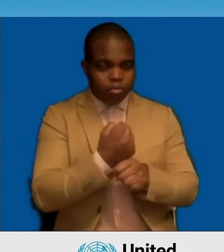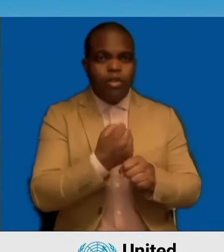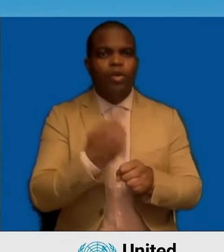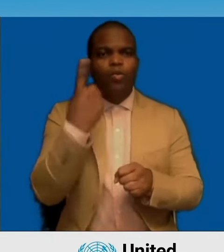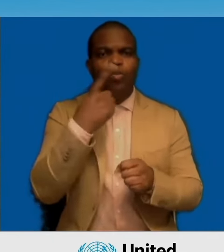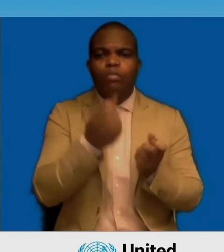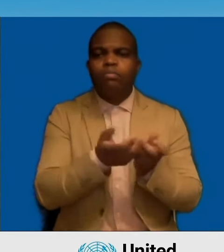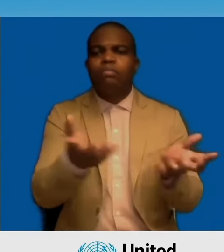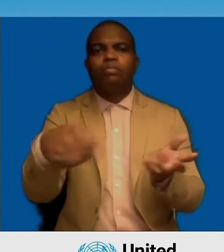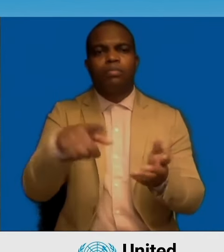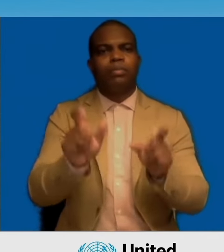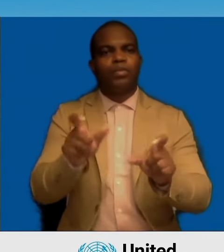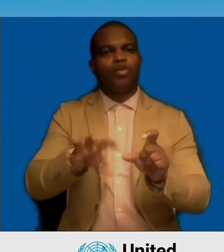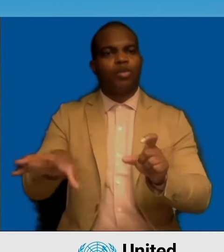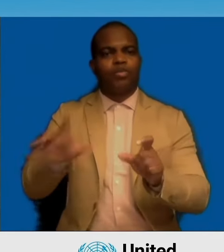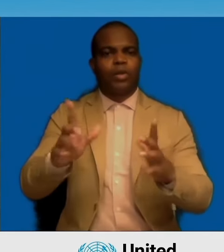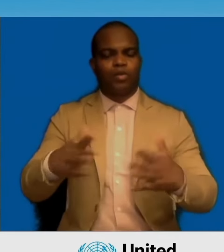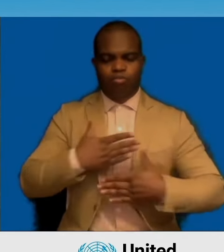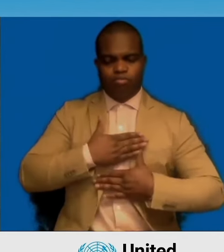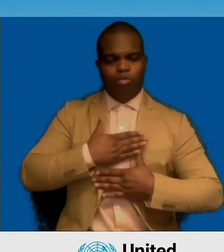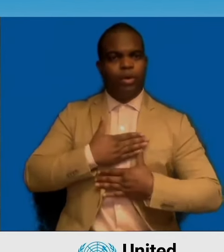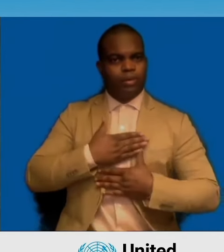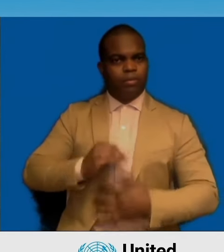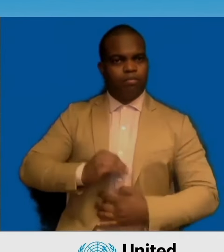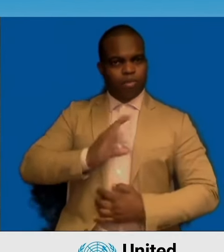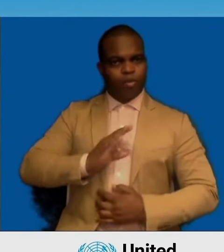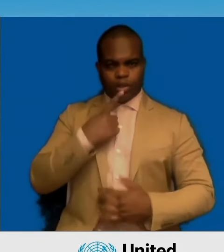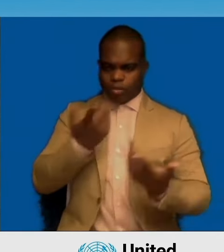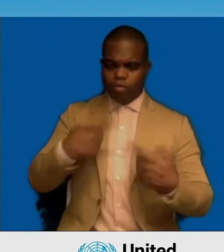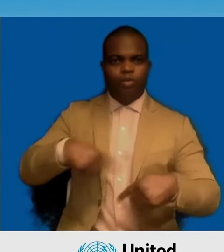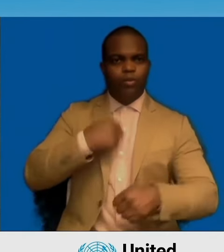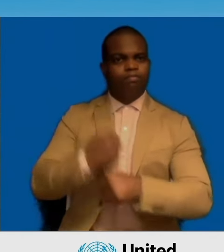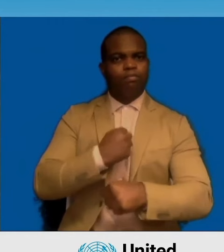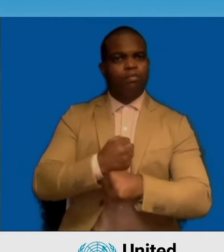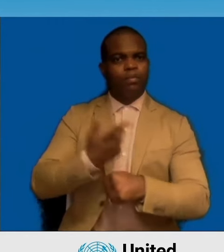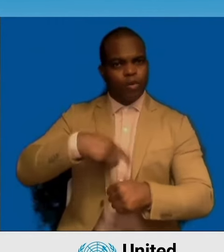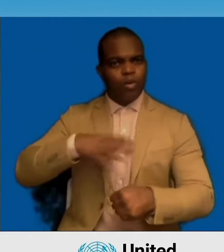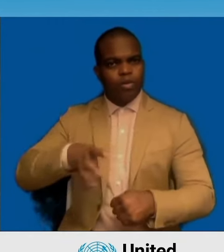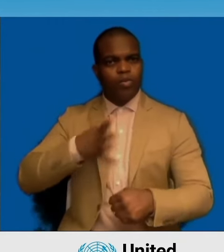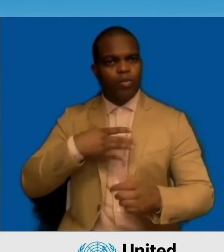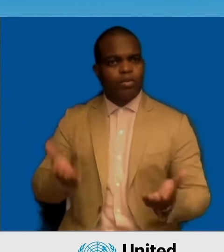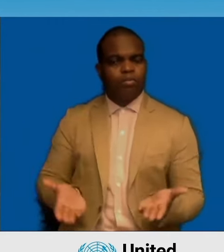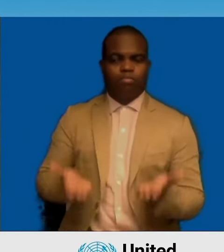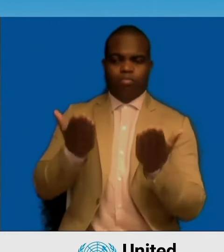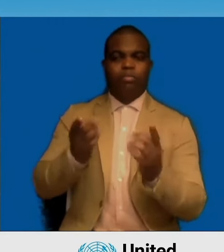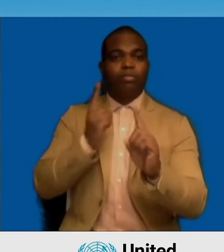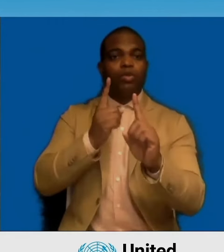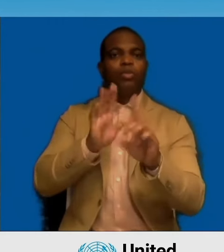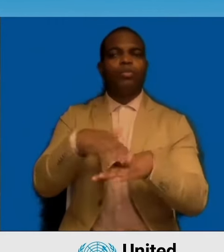Mr. President, the Pact sets a paradigm for inclusive multilateralism and fosters a new international and